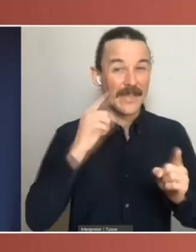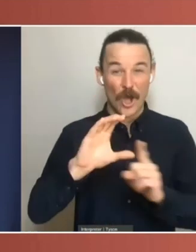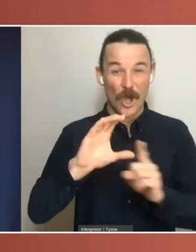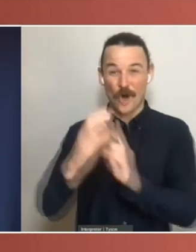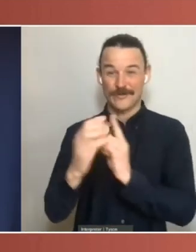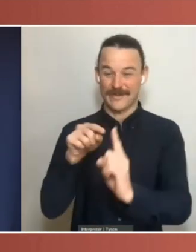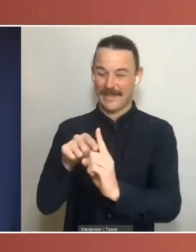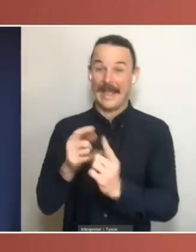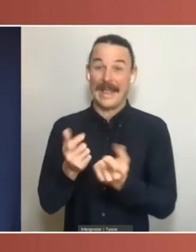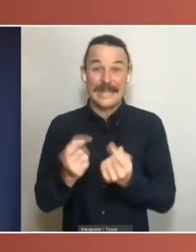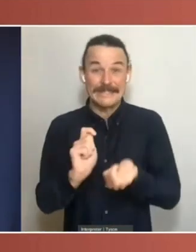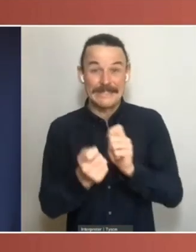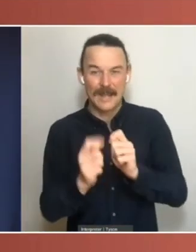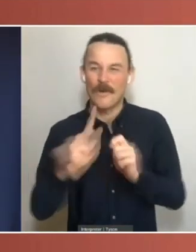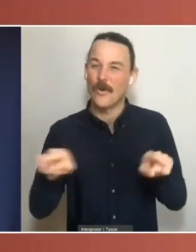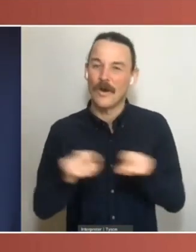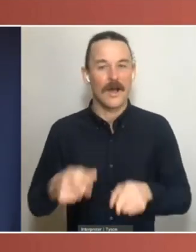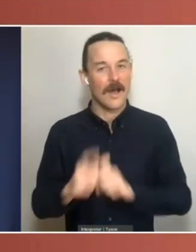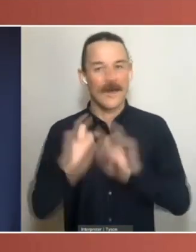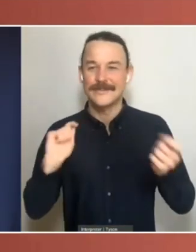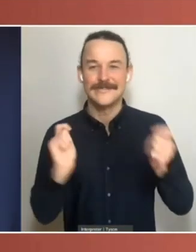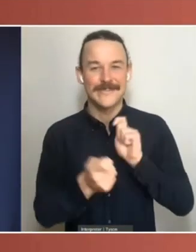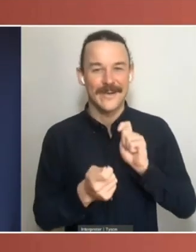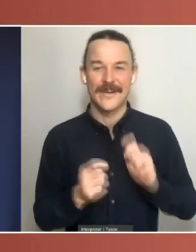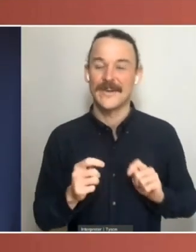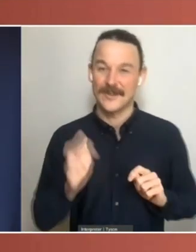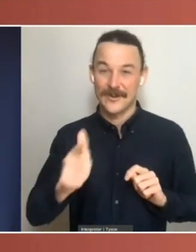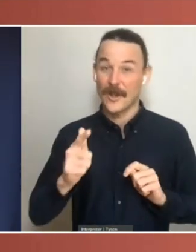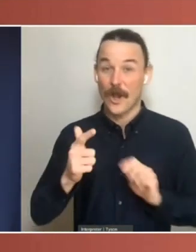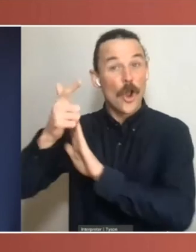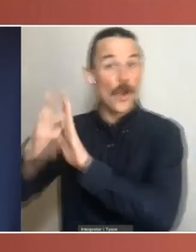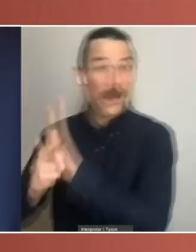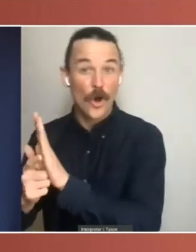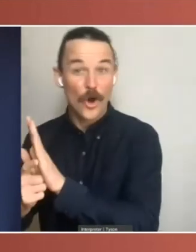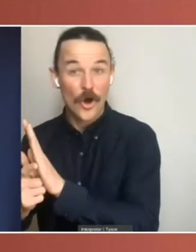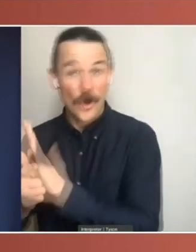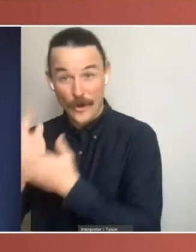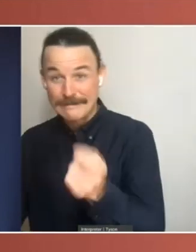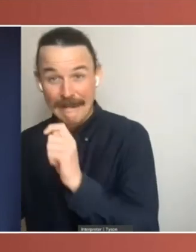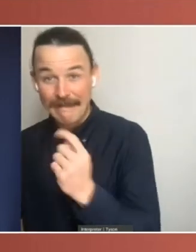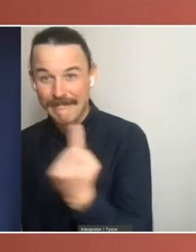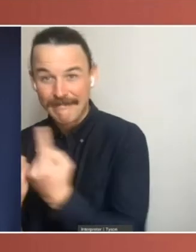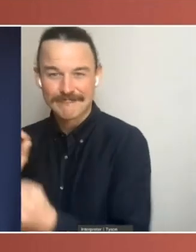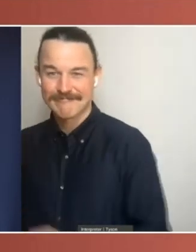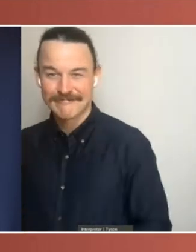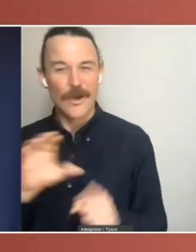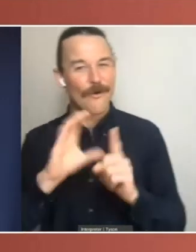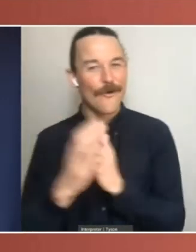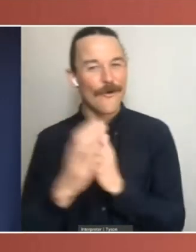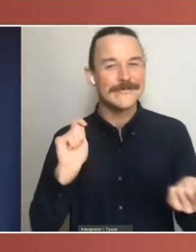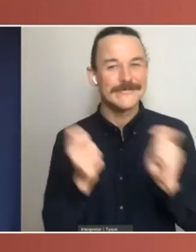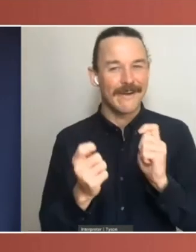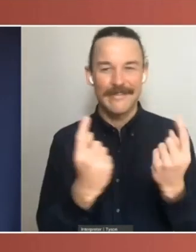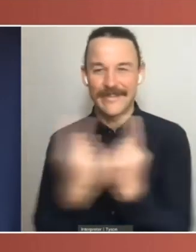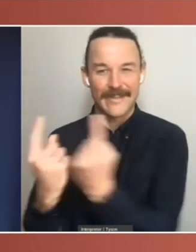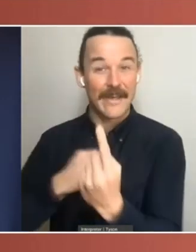a law that needs to pass to change things, but it is a cultural thing. And I think we need a cultural revolution in our democracy, and I think